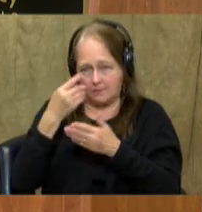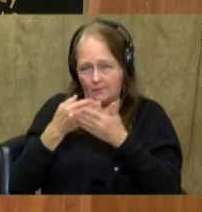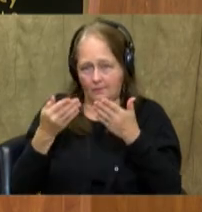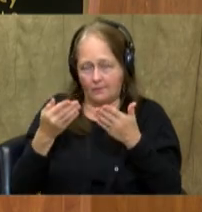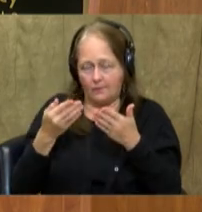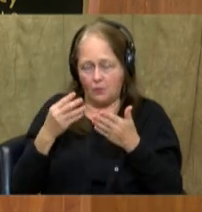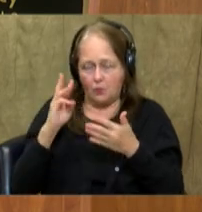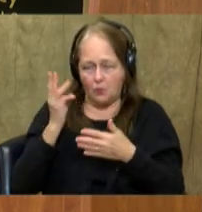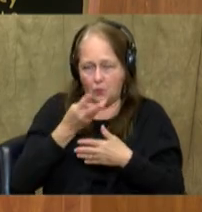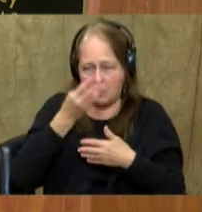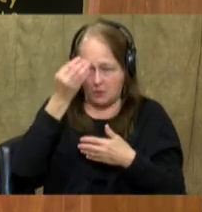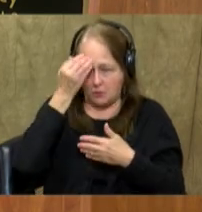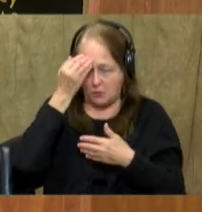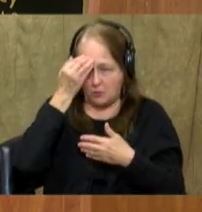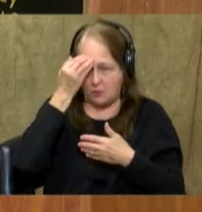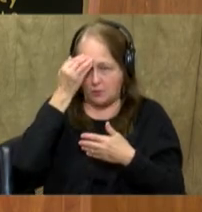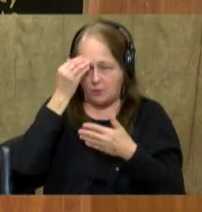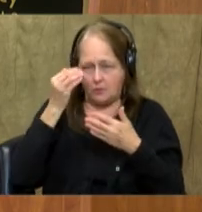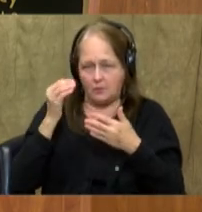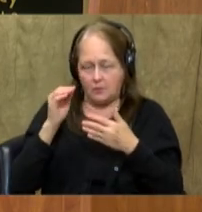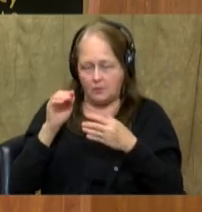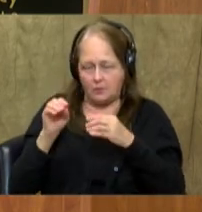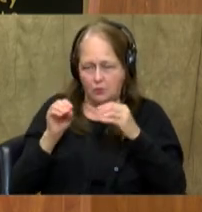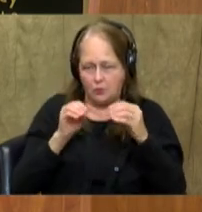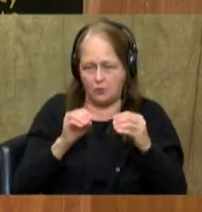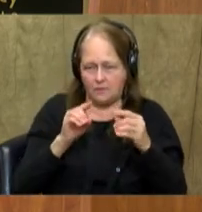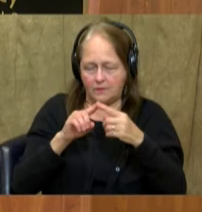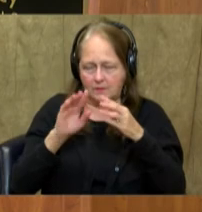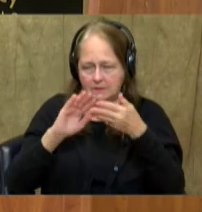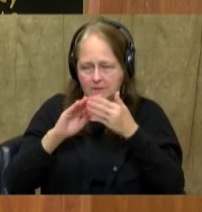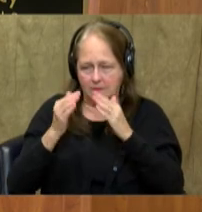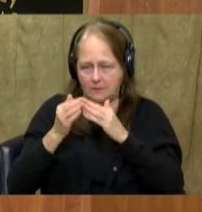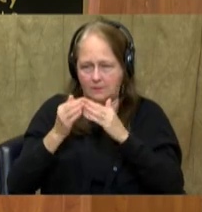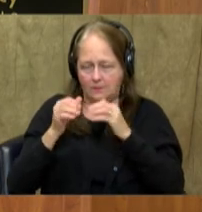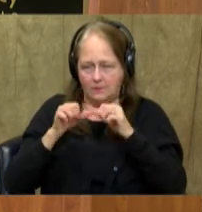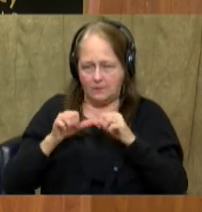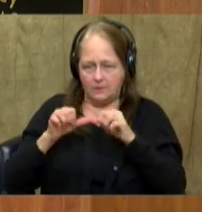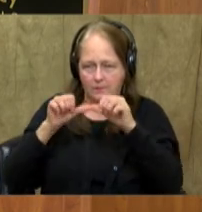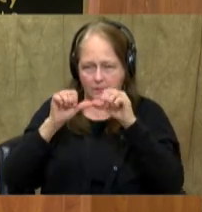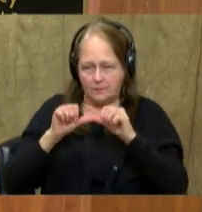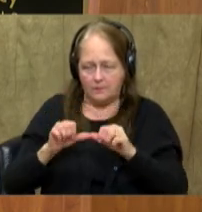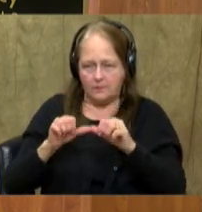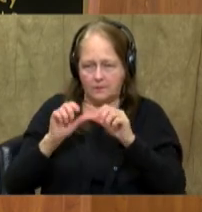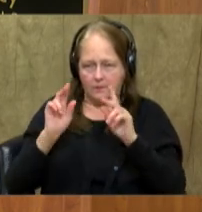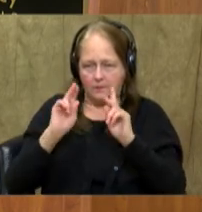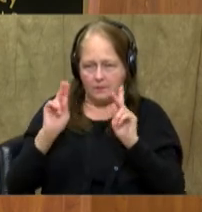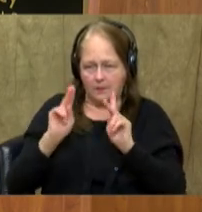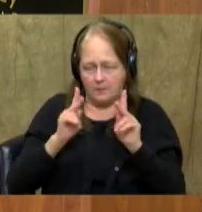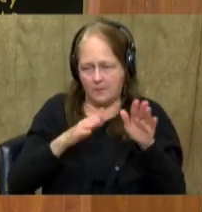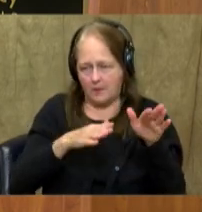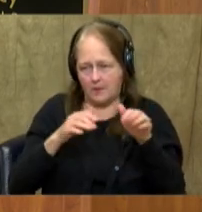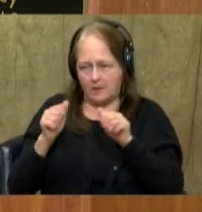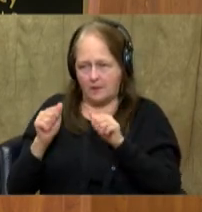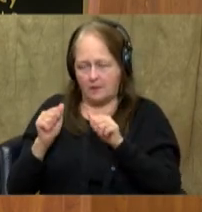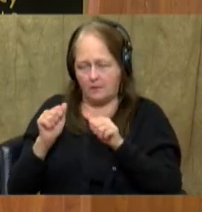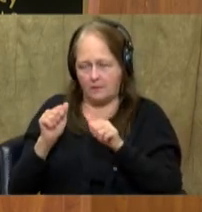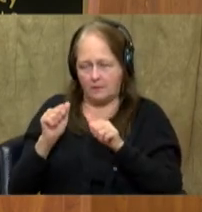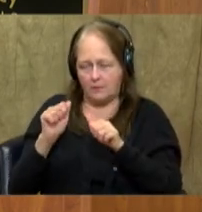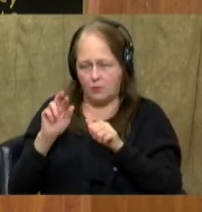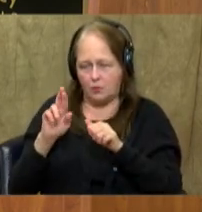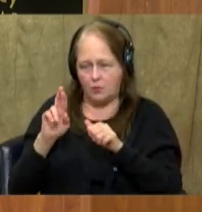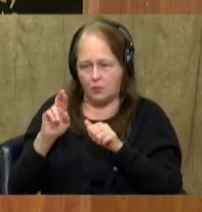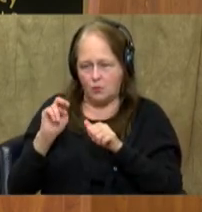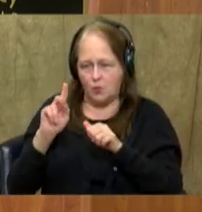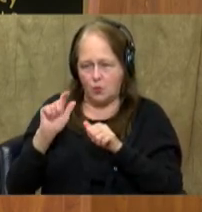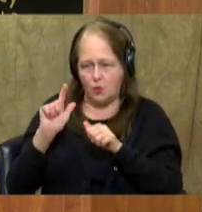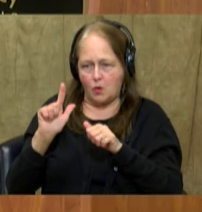So we know that urbanization means the movement to cities and it's continuing as people leave rural areas and seek better